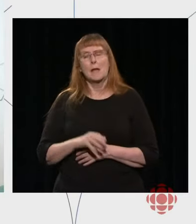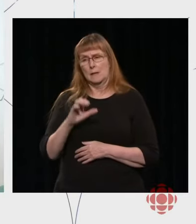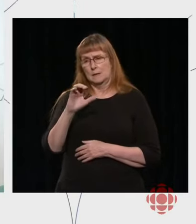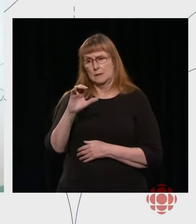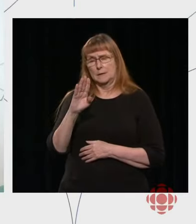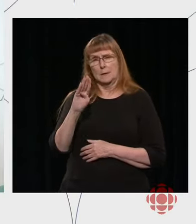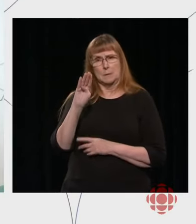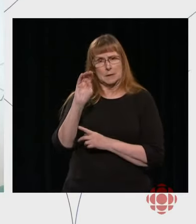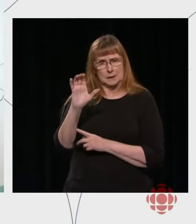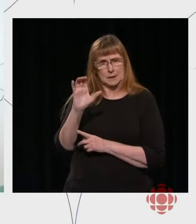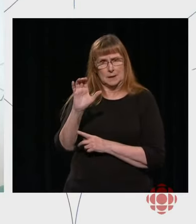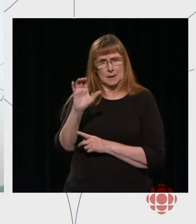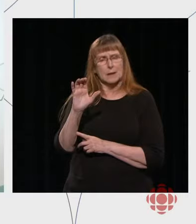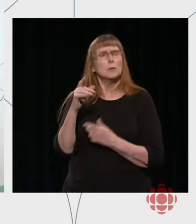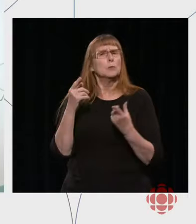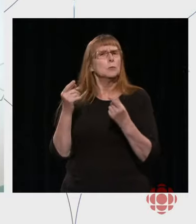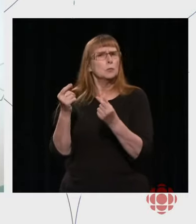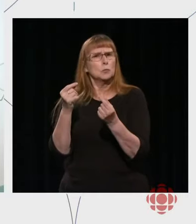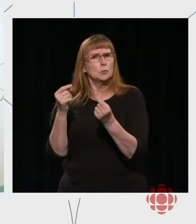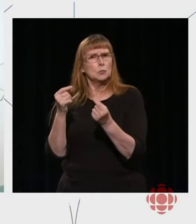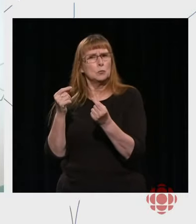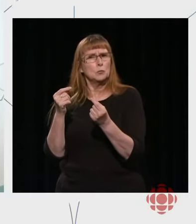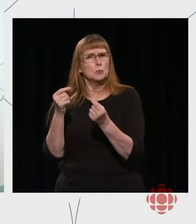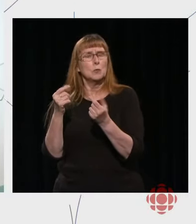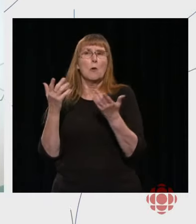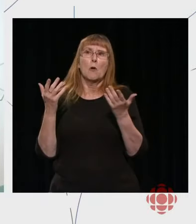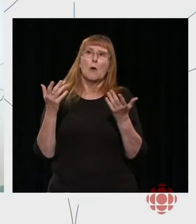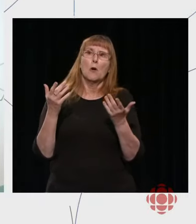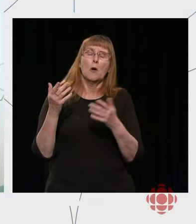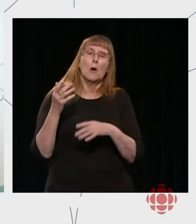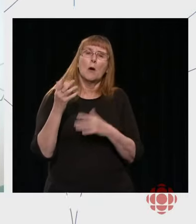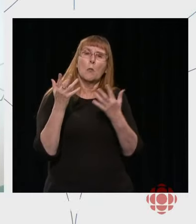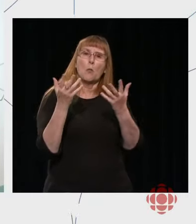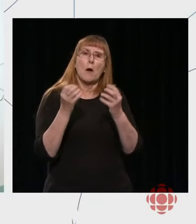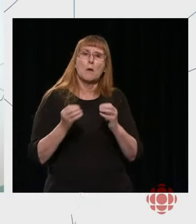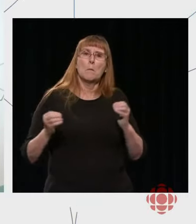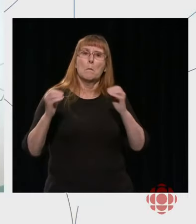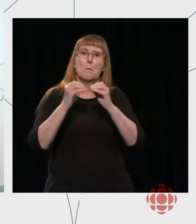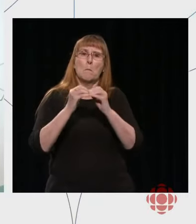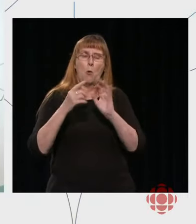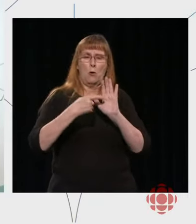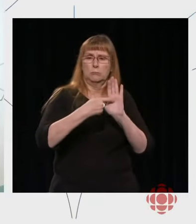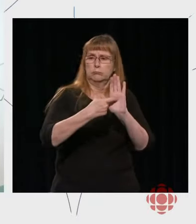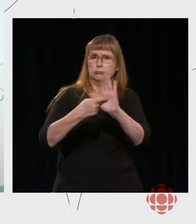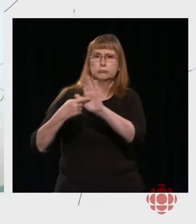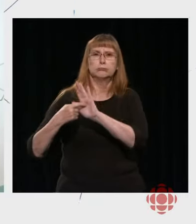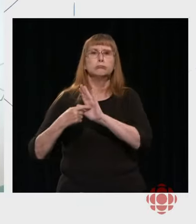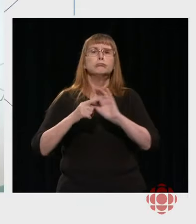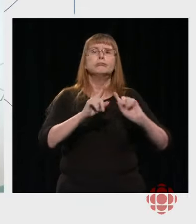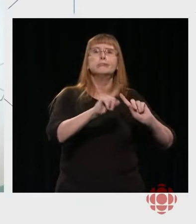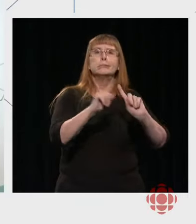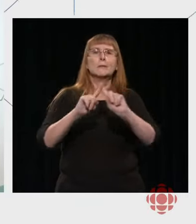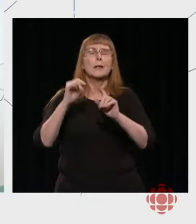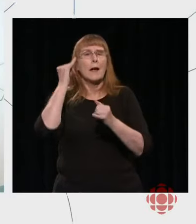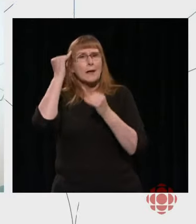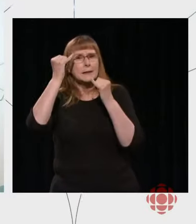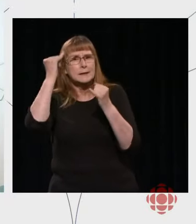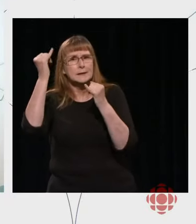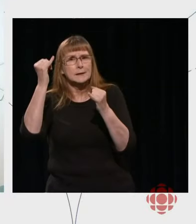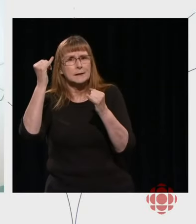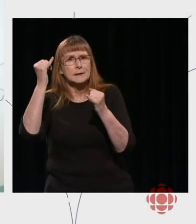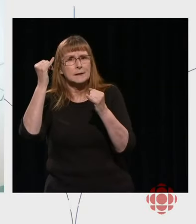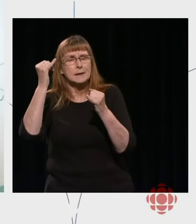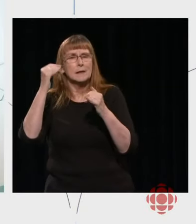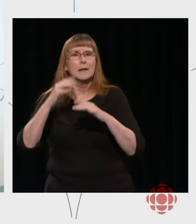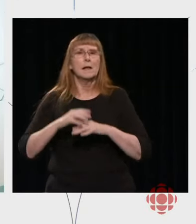CBC intends to take to continue or increase exposure to diverse ideas while not giving credence